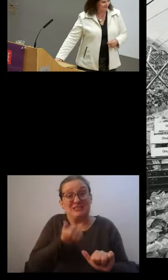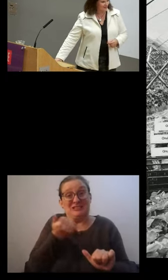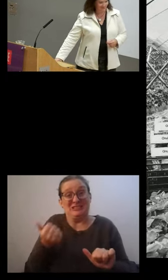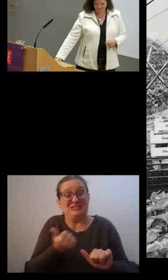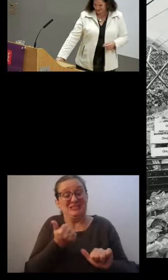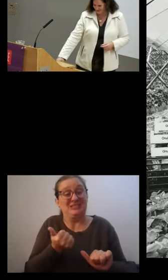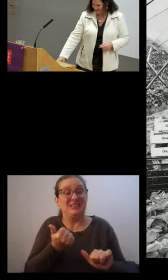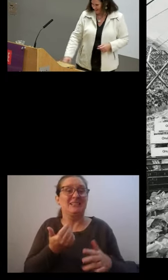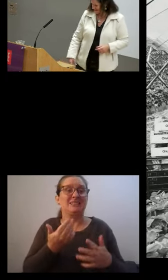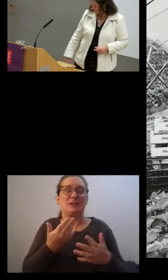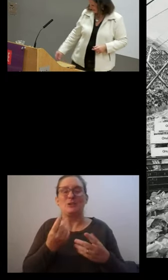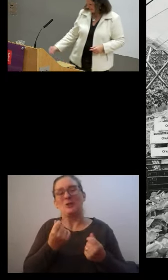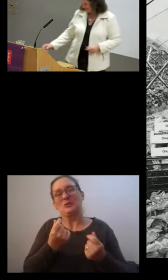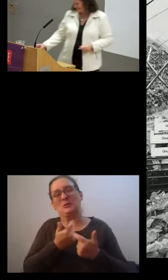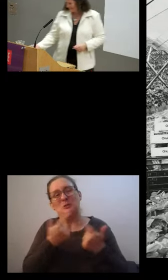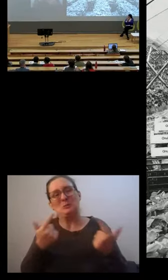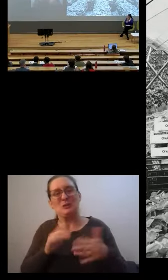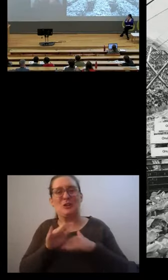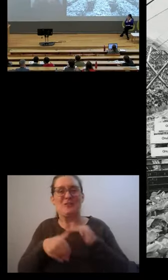No? Thank you so much.